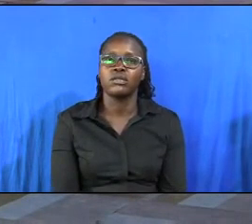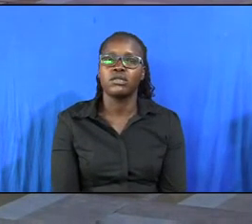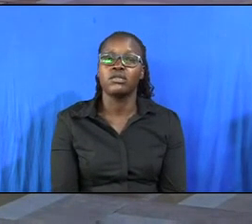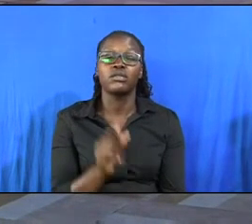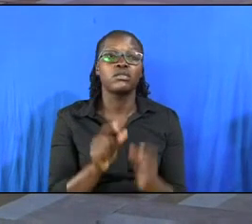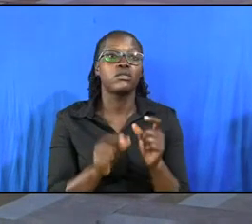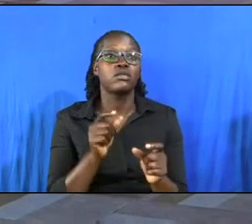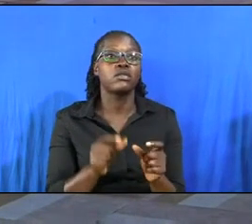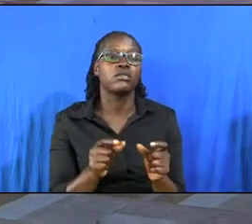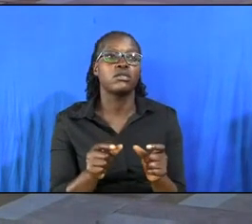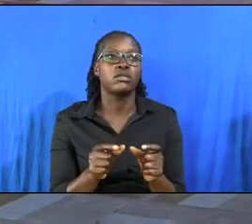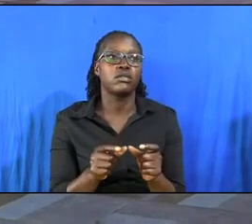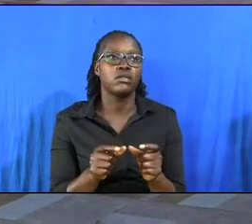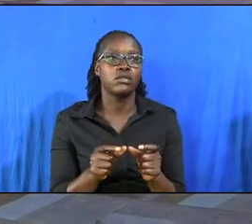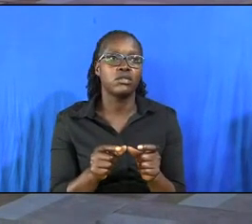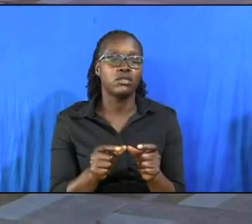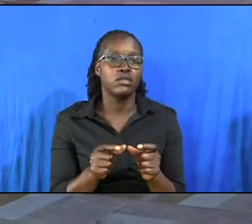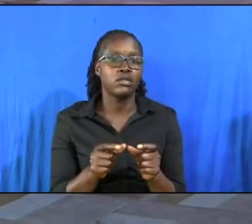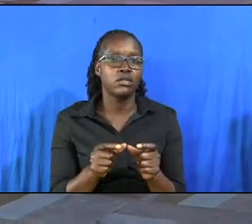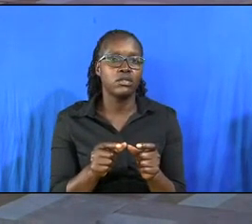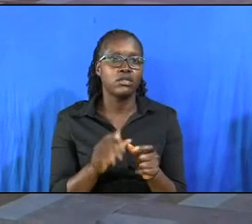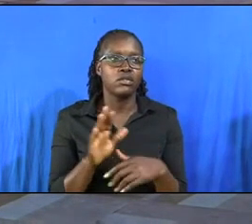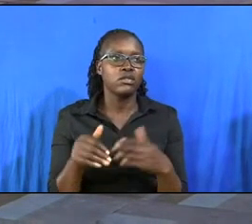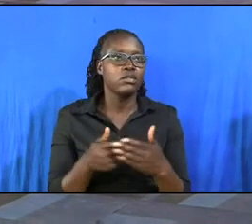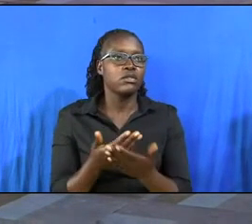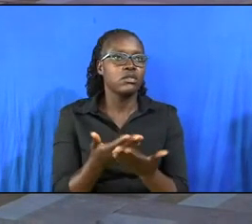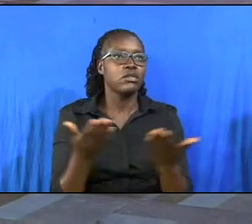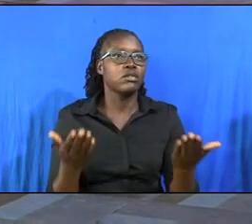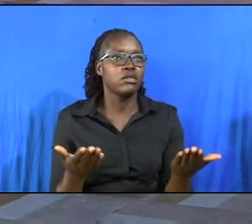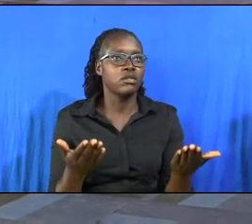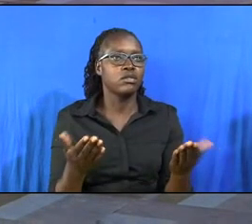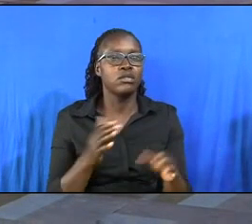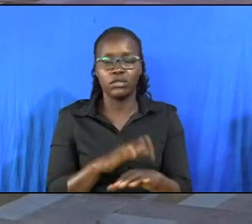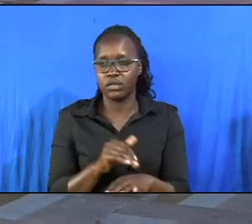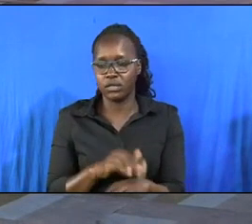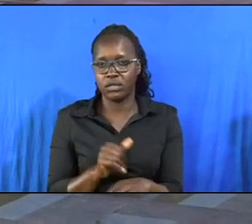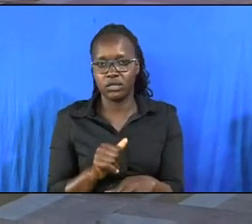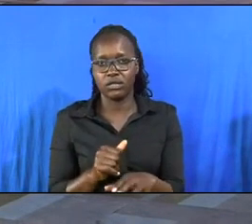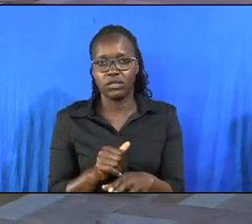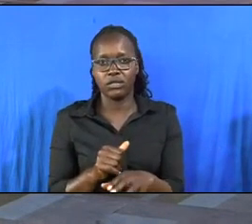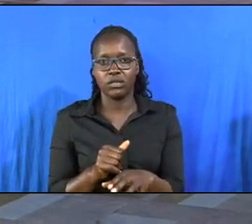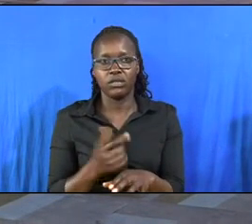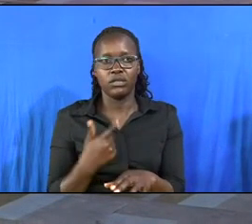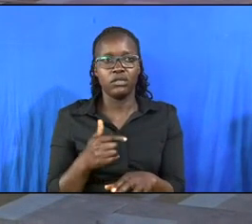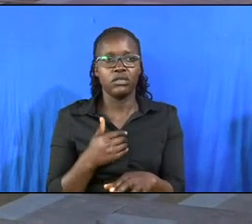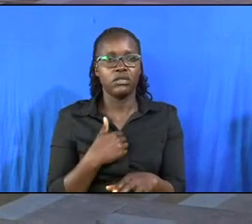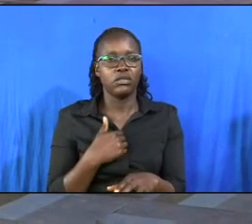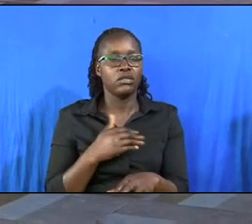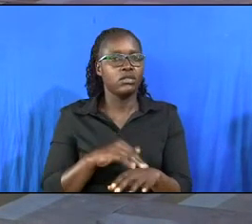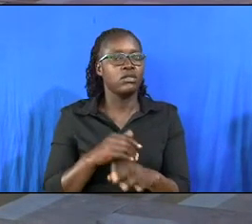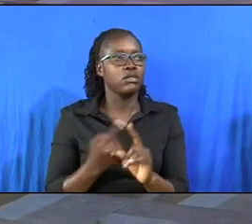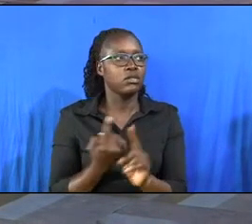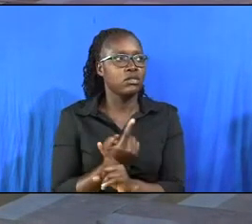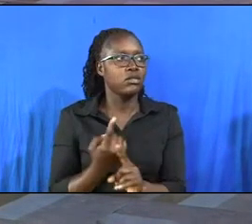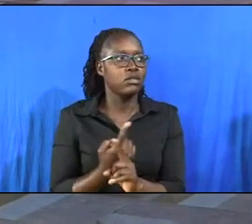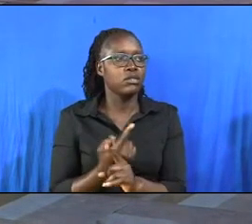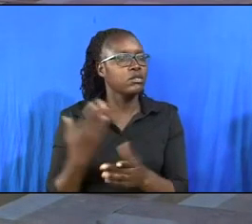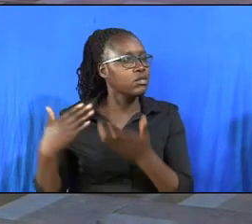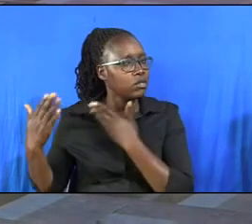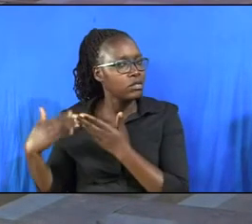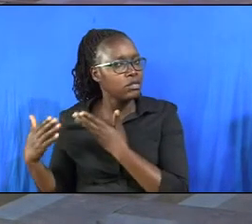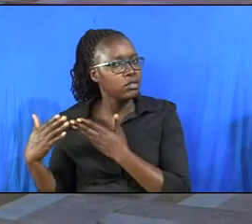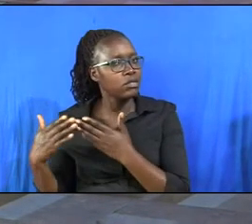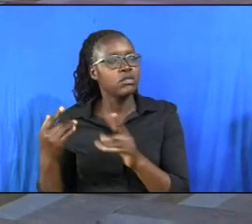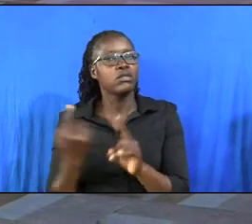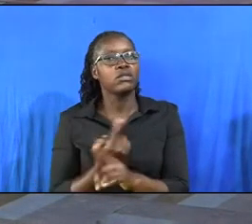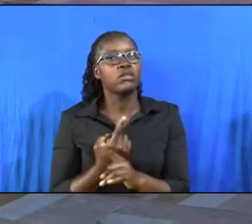each and every person of us has been called. We have been called from different backgrounds,